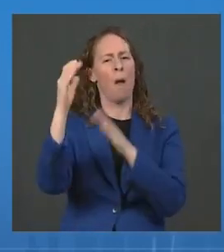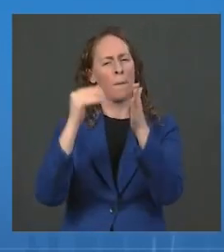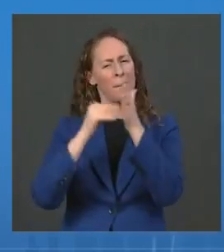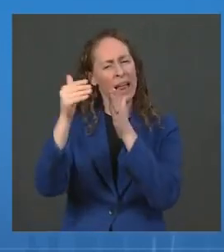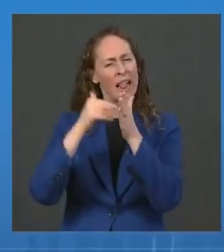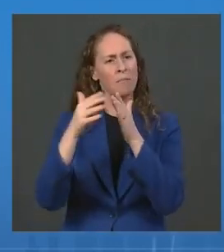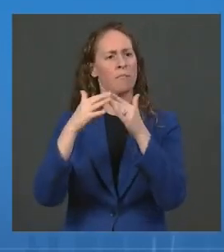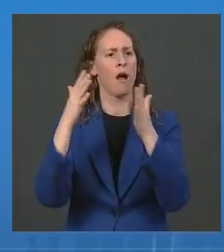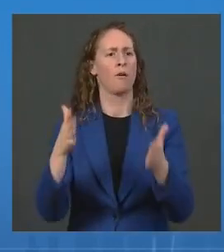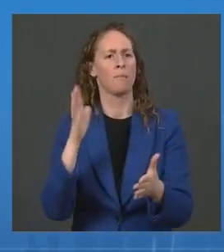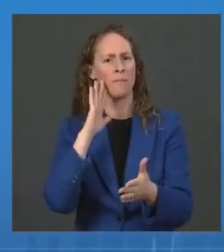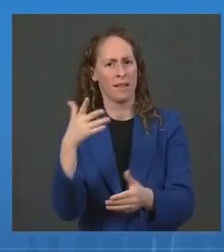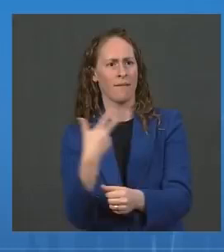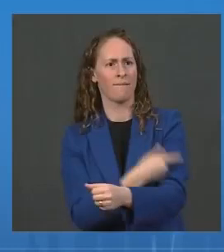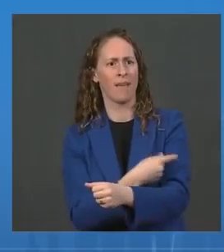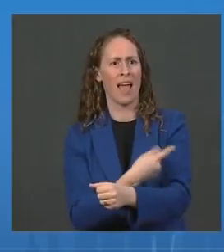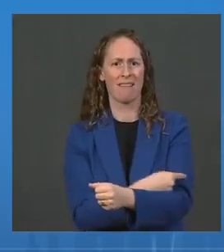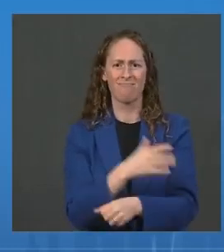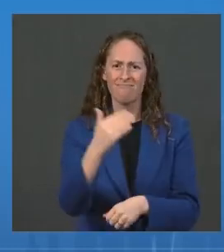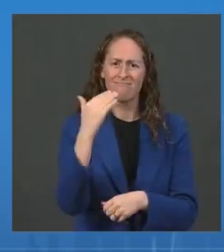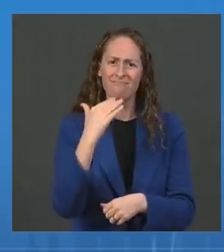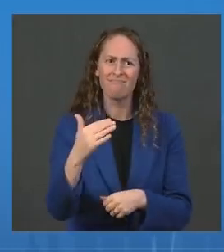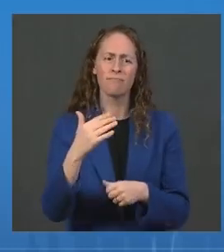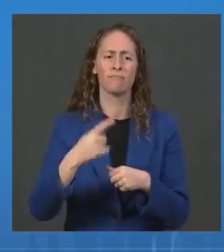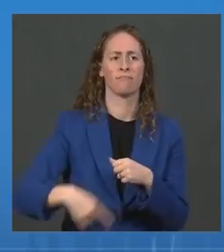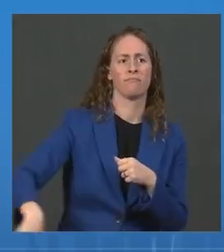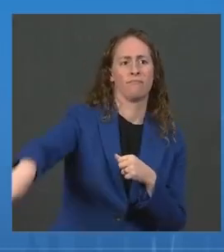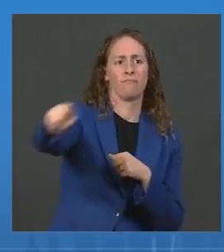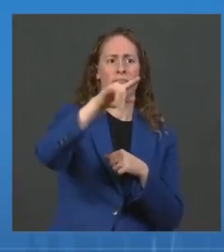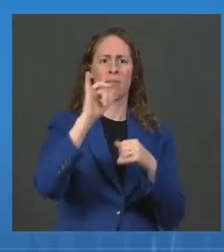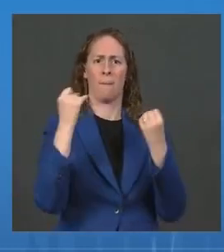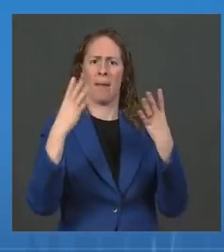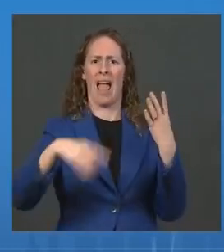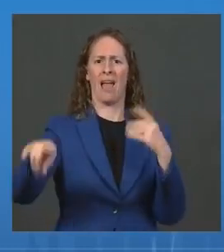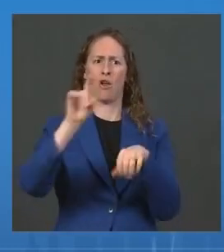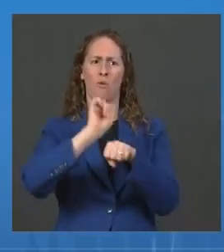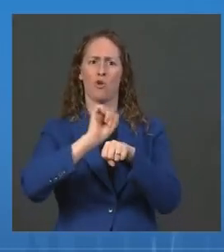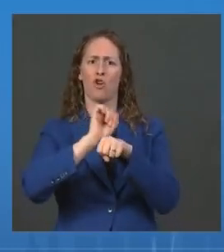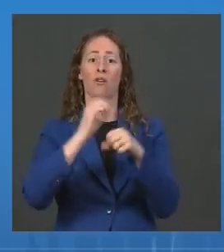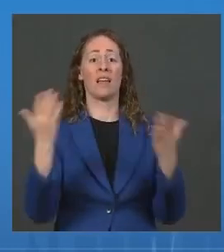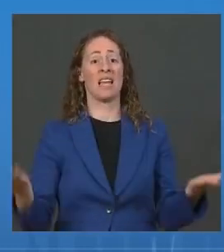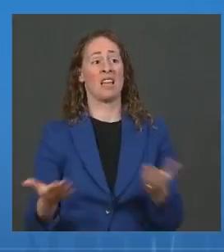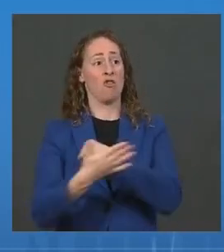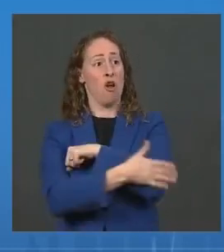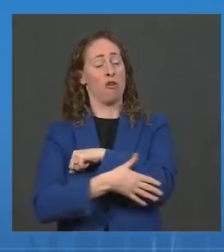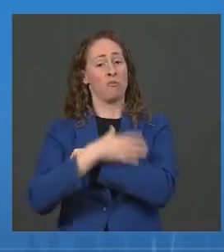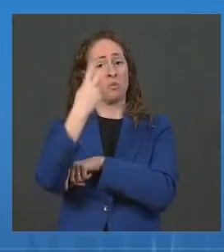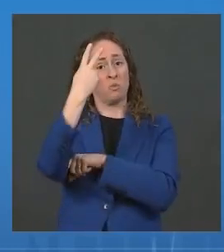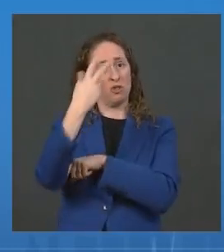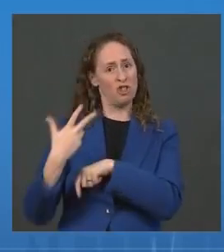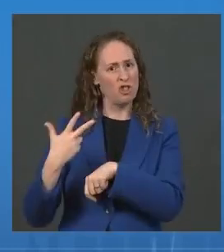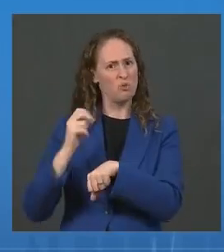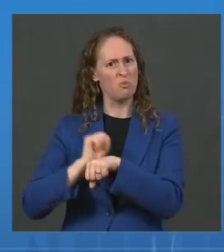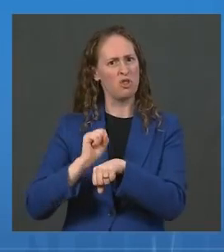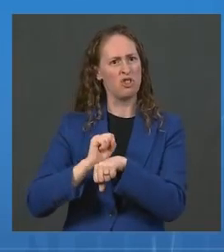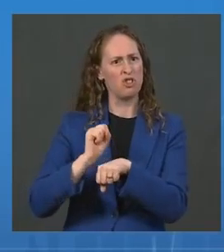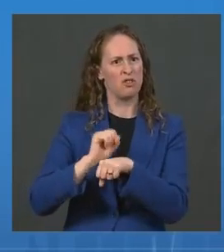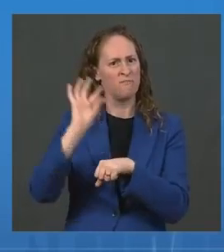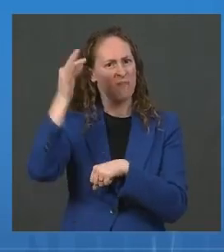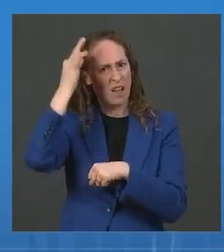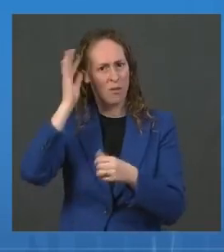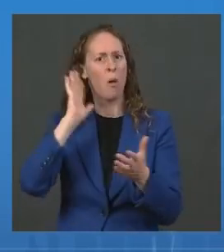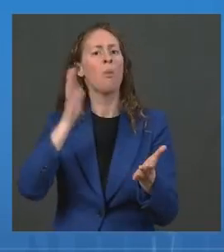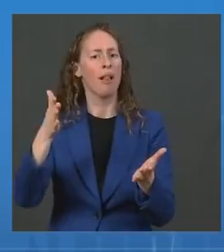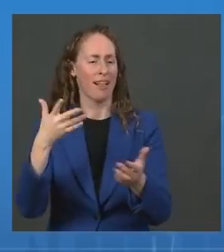million workers, that's two-thirds of all workers in America. And the President's vaccination requirements are becoming the standard for American